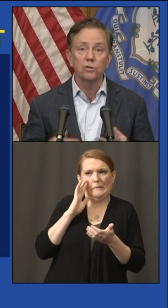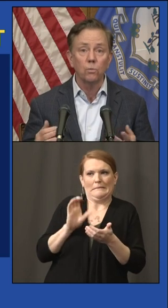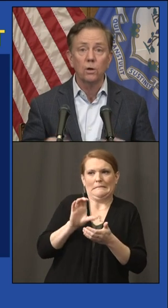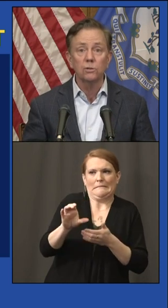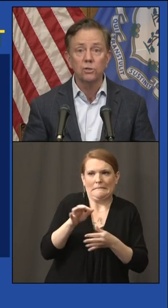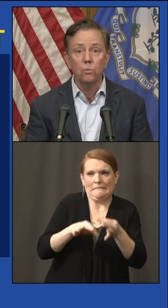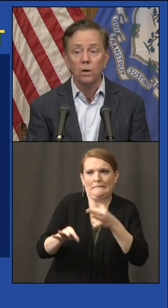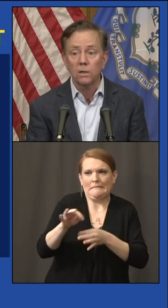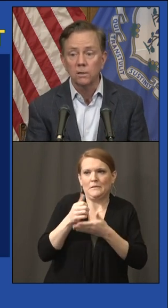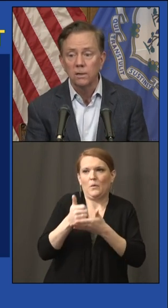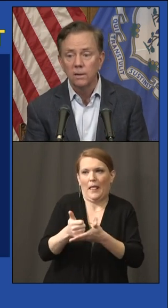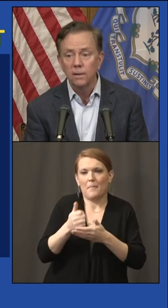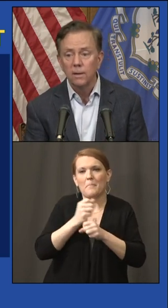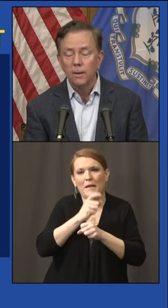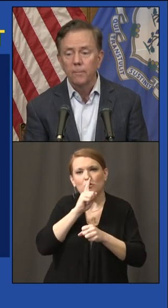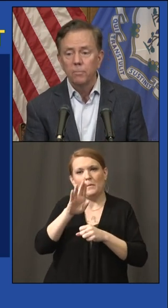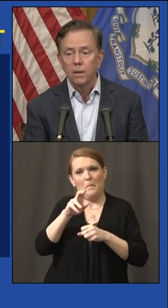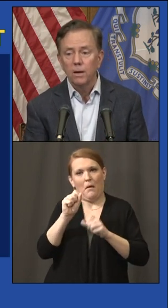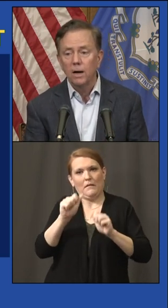essential workers to work.